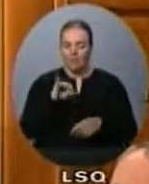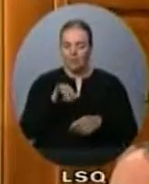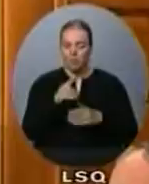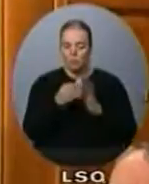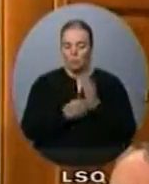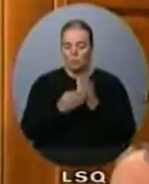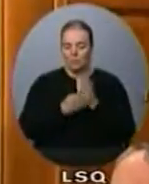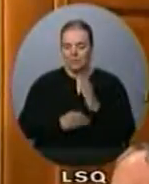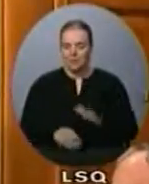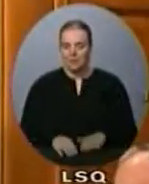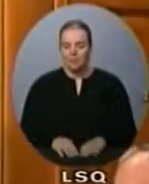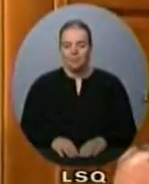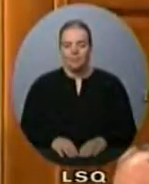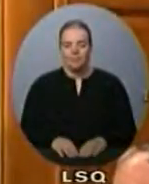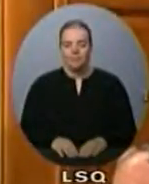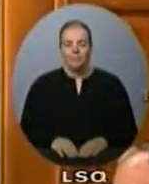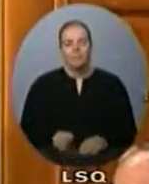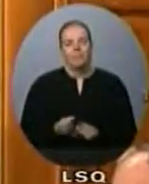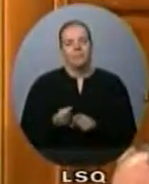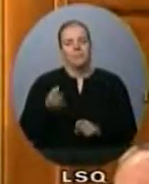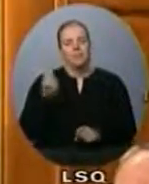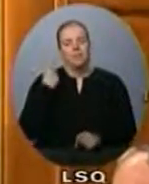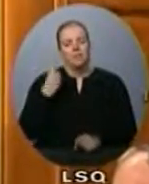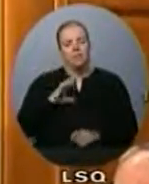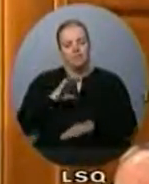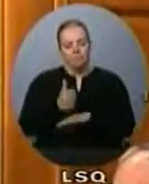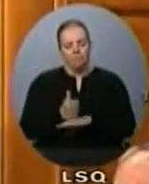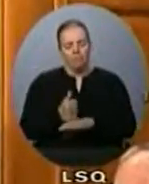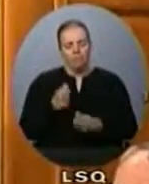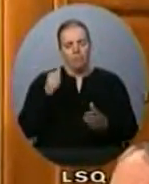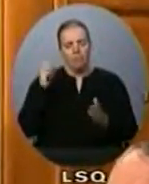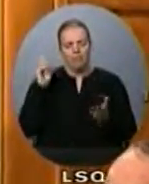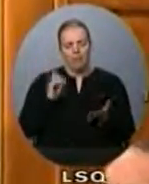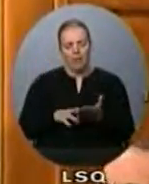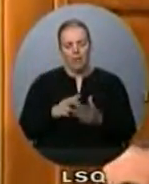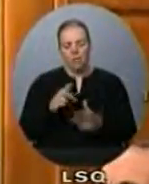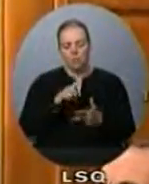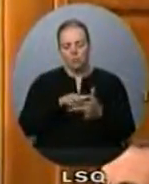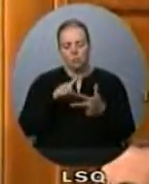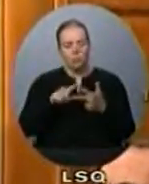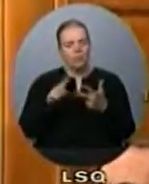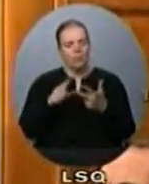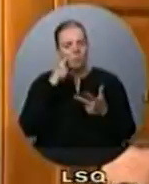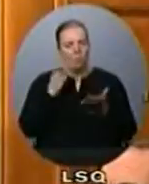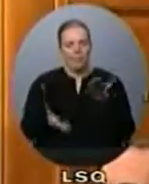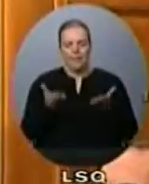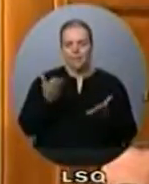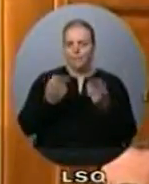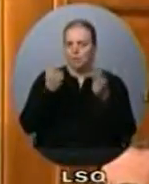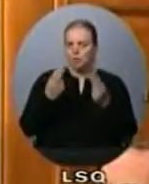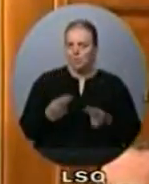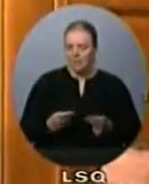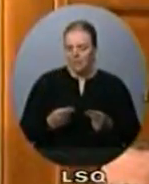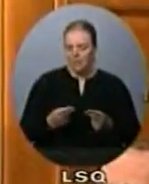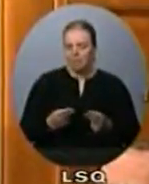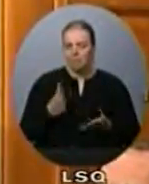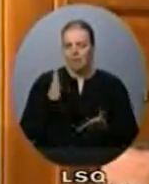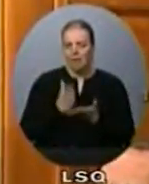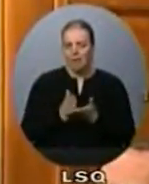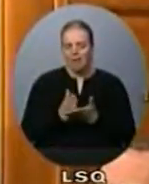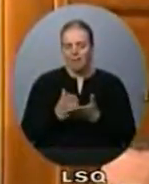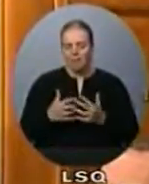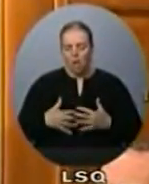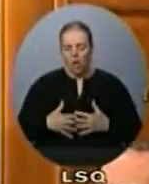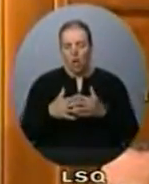Last year, we set out a three-point plan to return to budget balance by winding down the temporary stimulus, putting in place